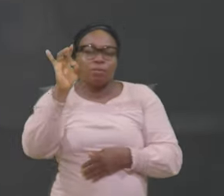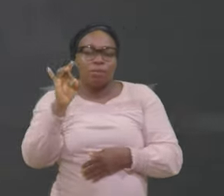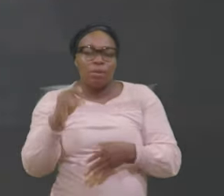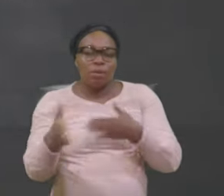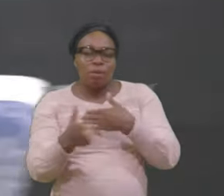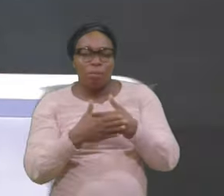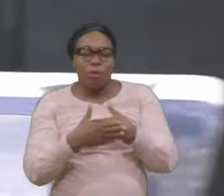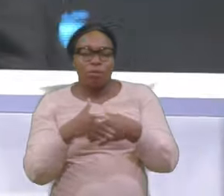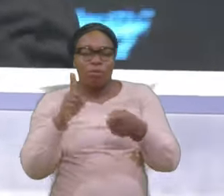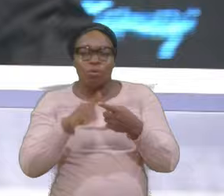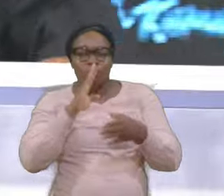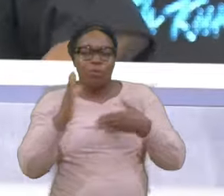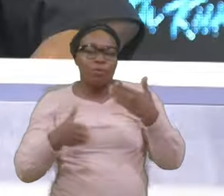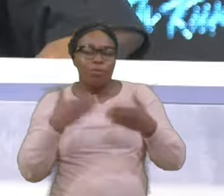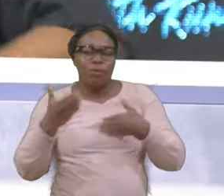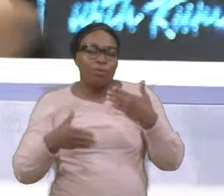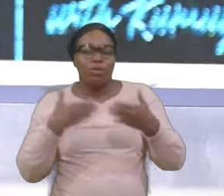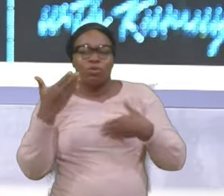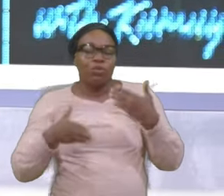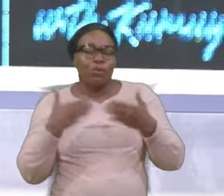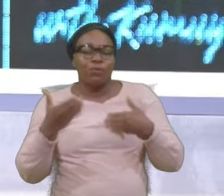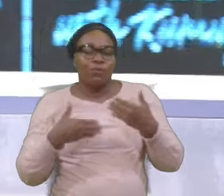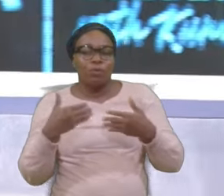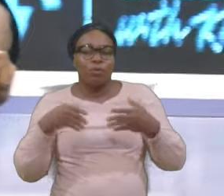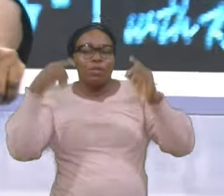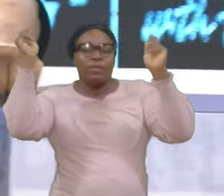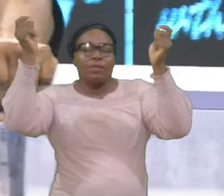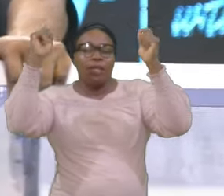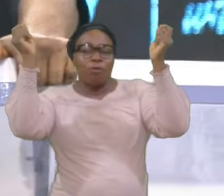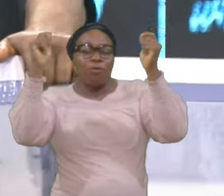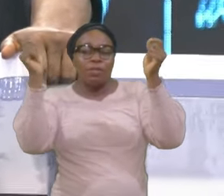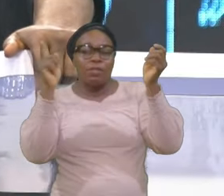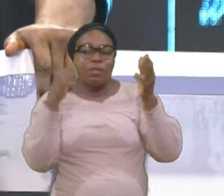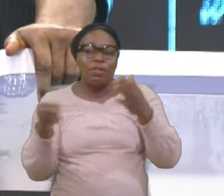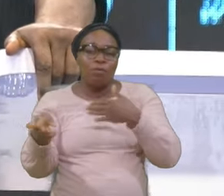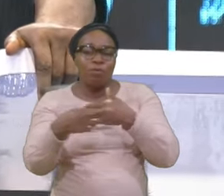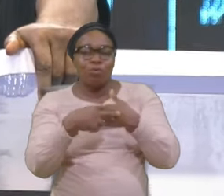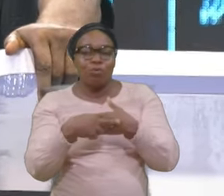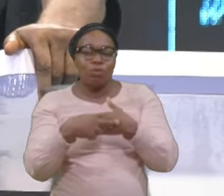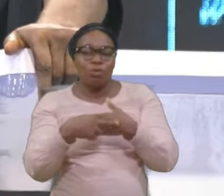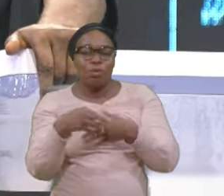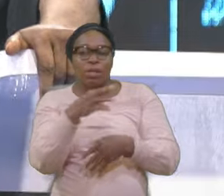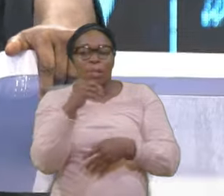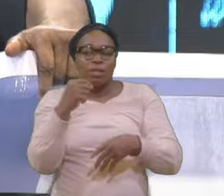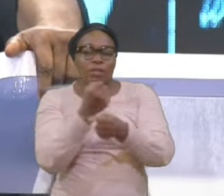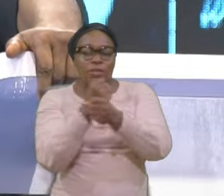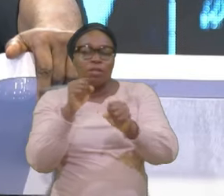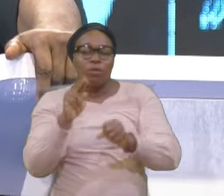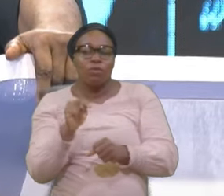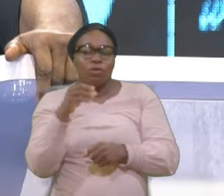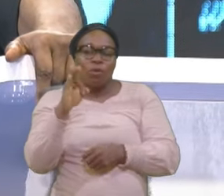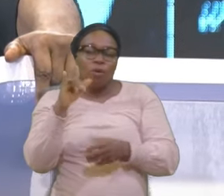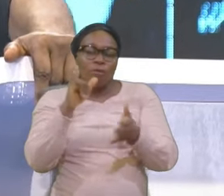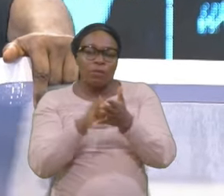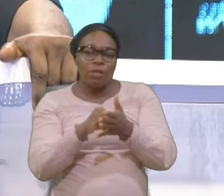Cheerful Joyful Celebrating The restoration And the salvation Of the one